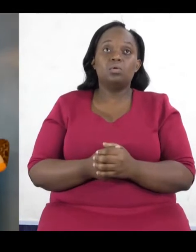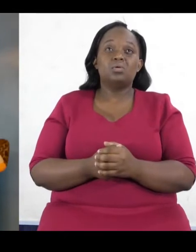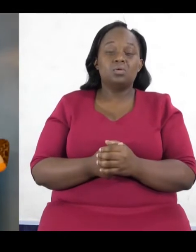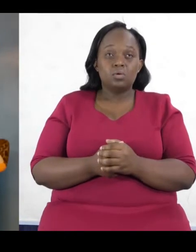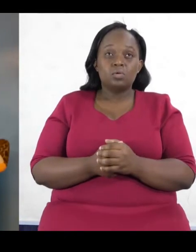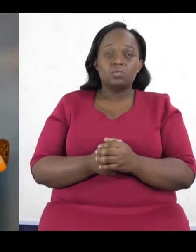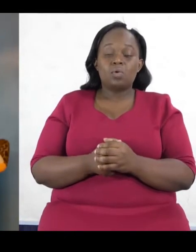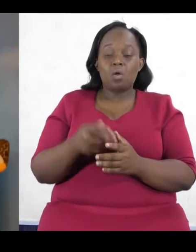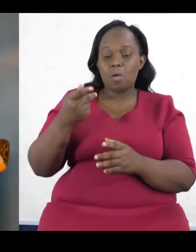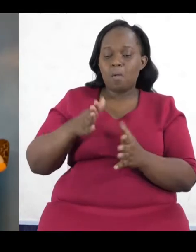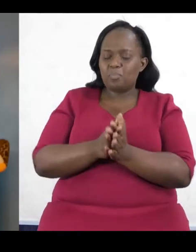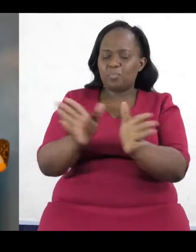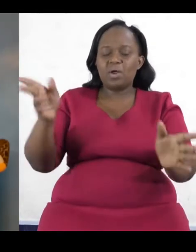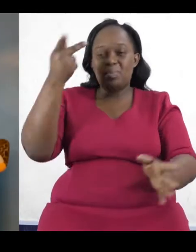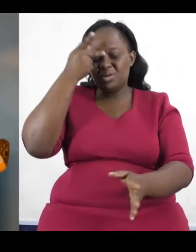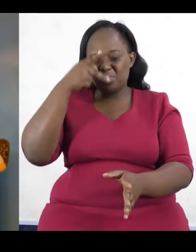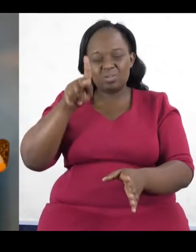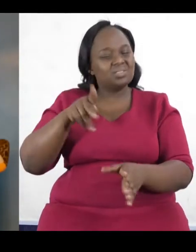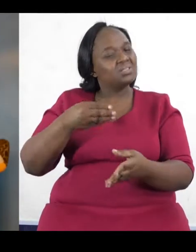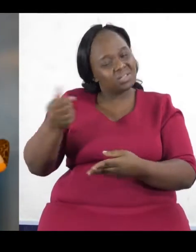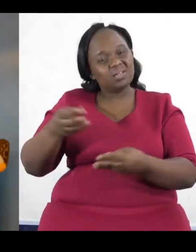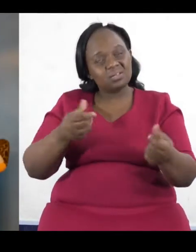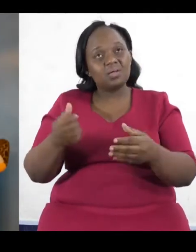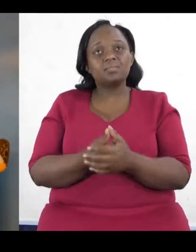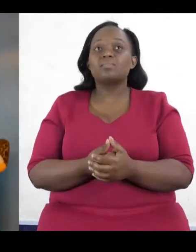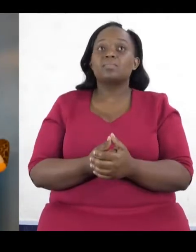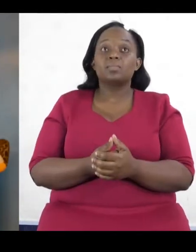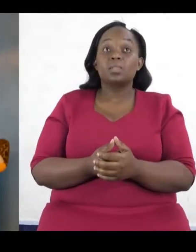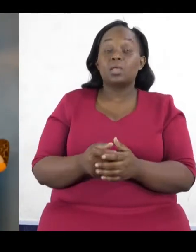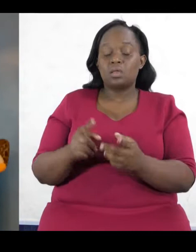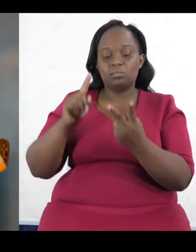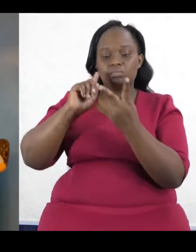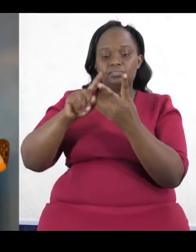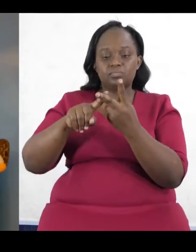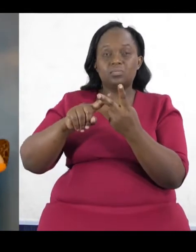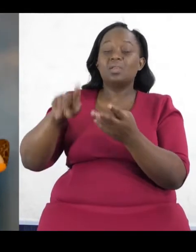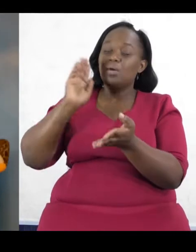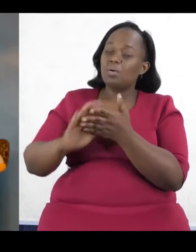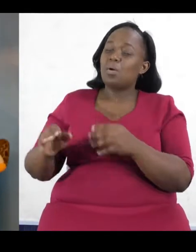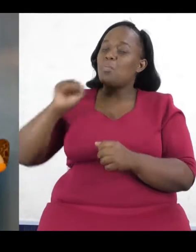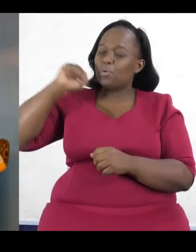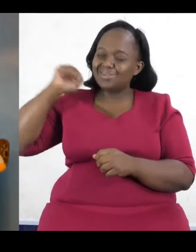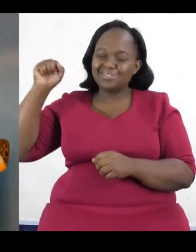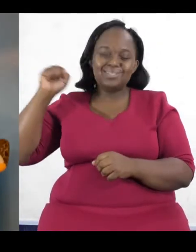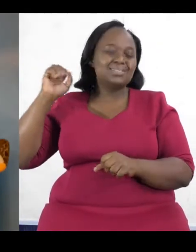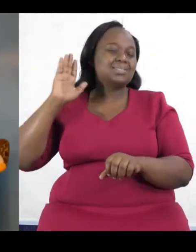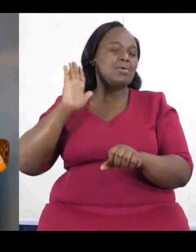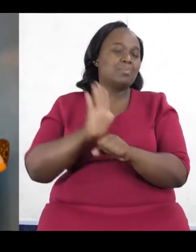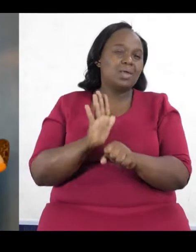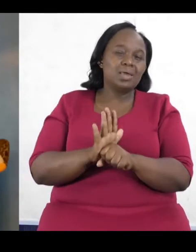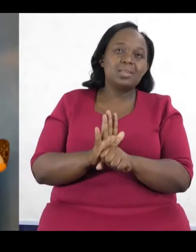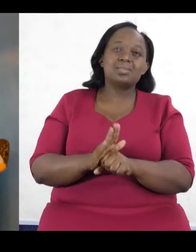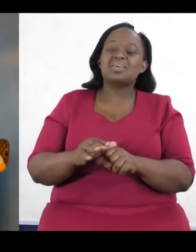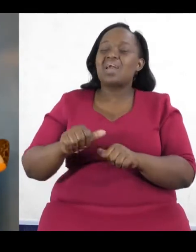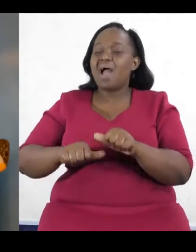Number two, spin. A lot of politics is about spin. It's about sloganeering. And it's not unique to Kenya, but here,